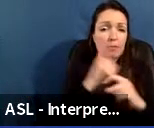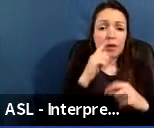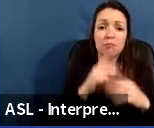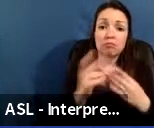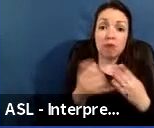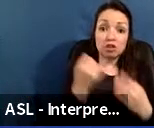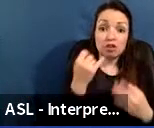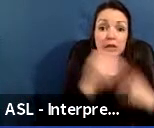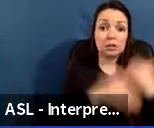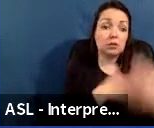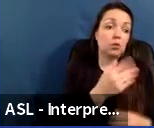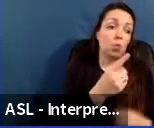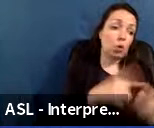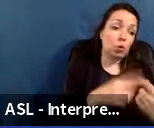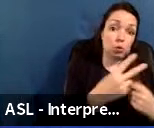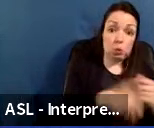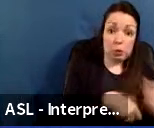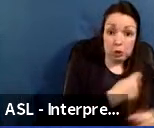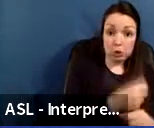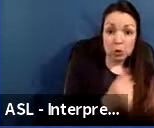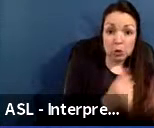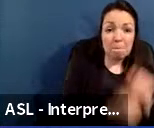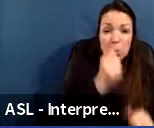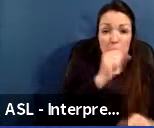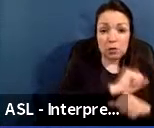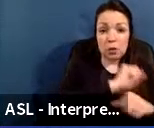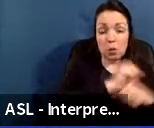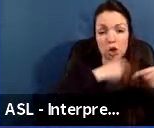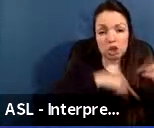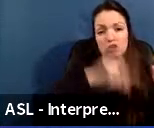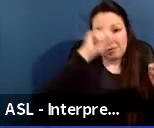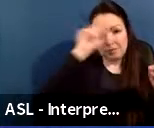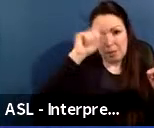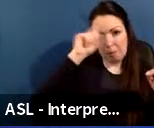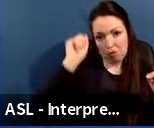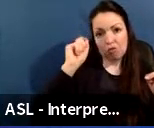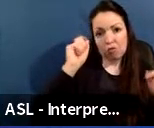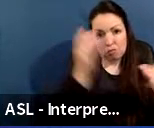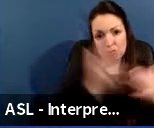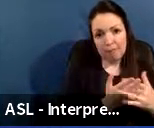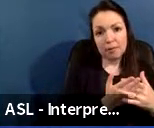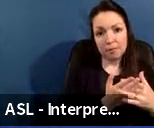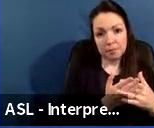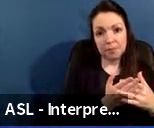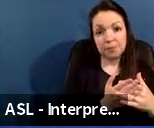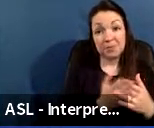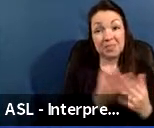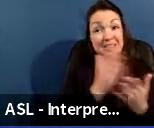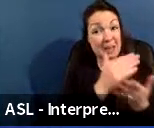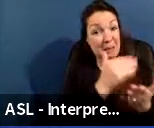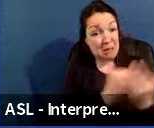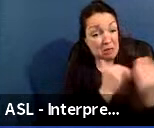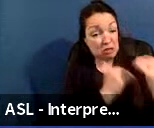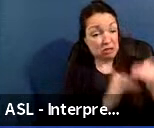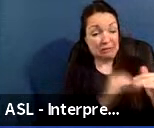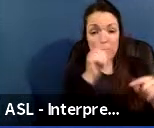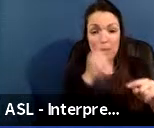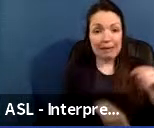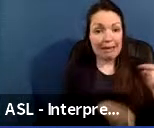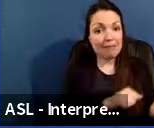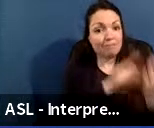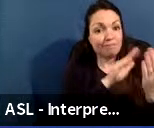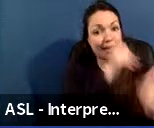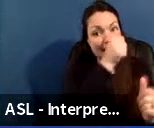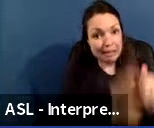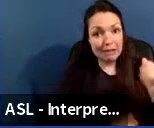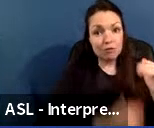with the bulk of the exterior and interior work completed over summer break. Due to budget constraints, we are not able to address every